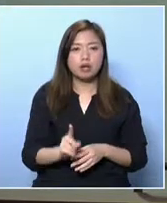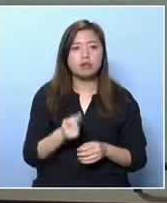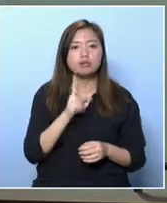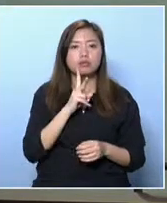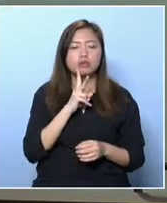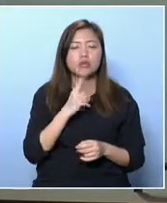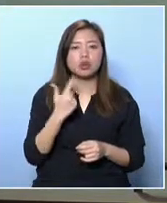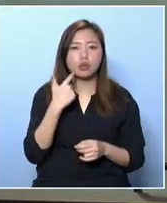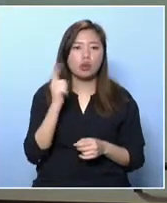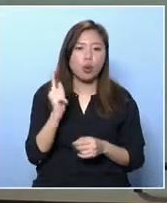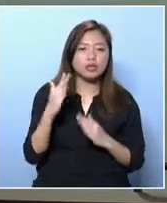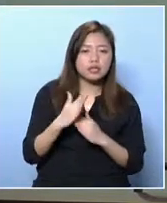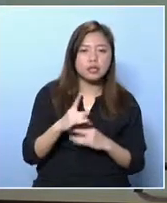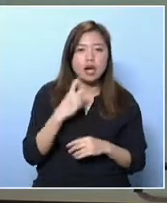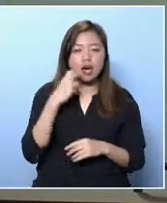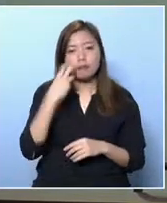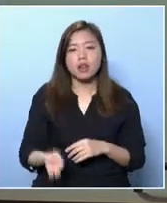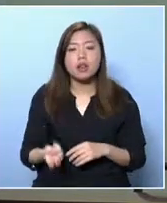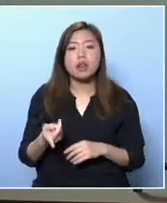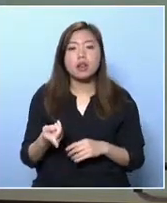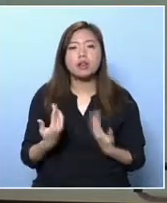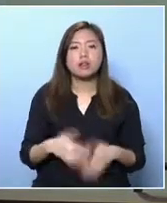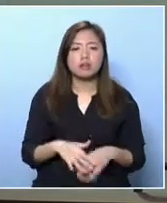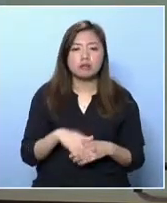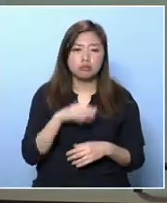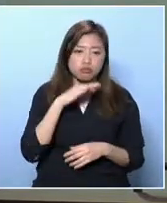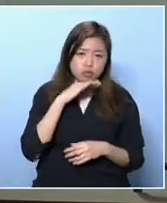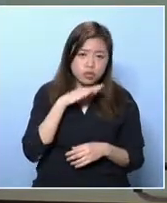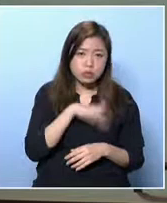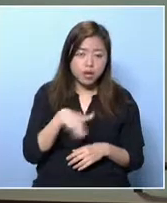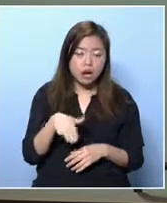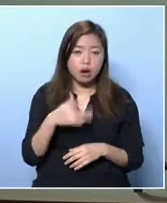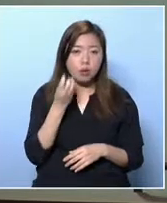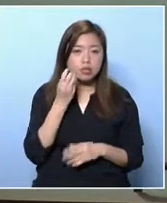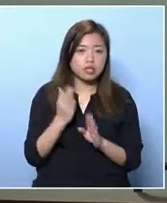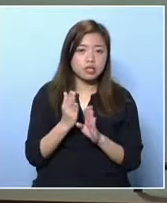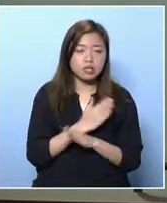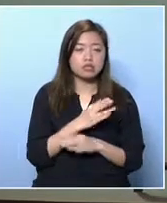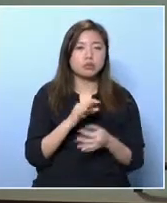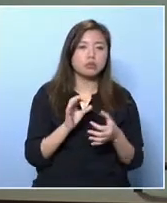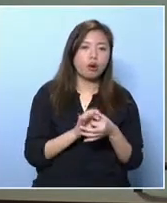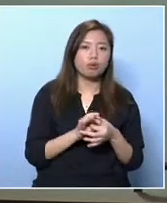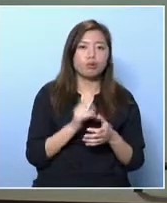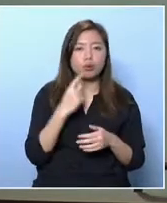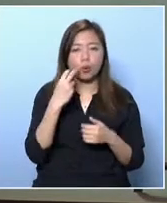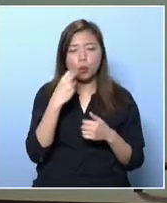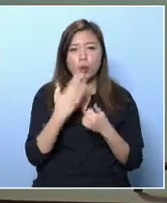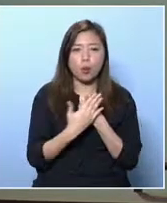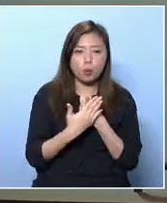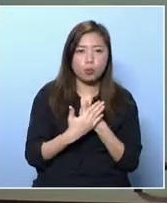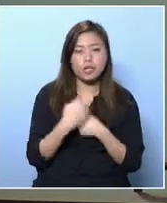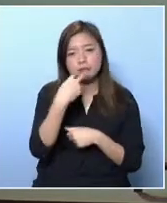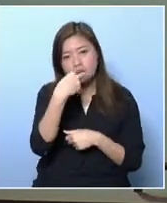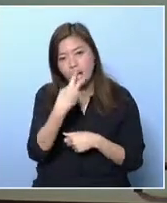for this. But at present, public dental service is only for pain relief and extraction of